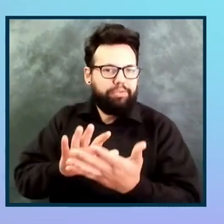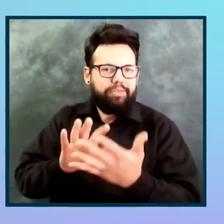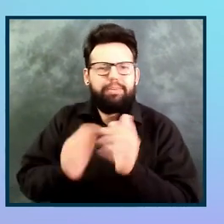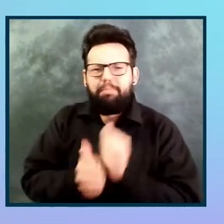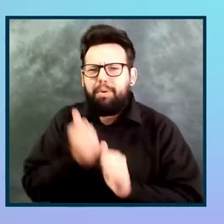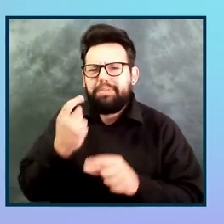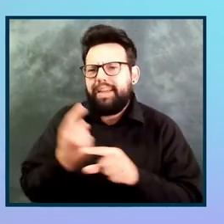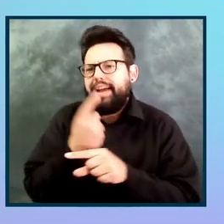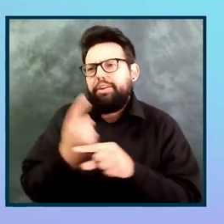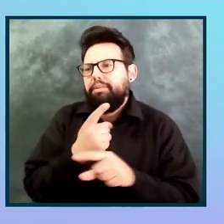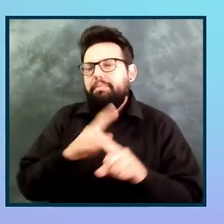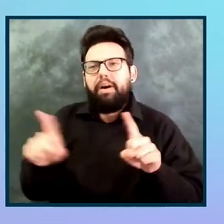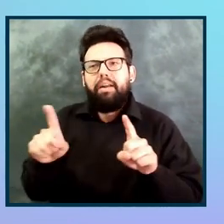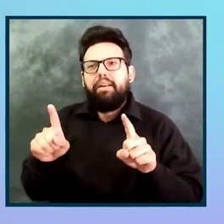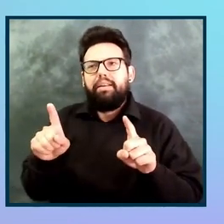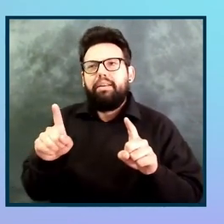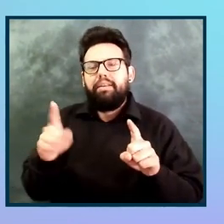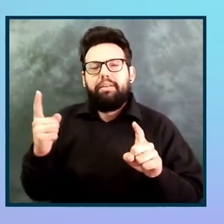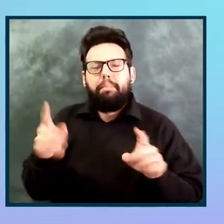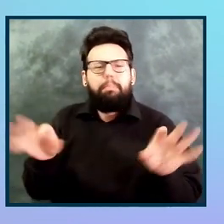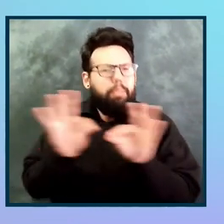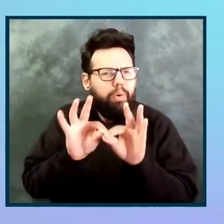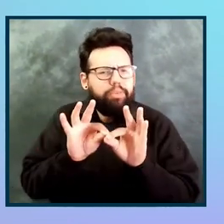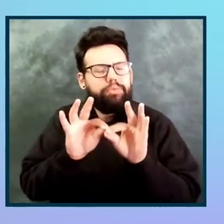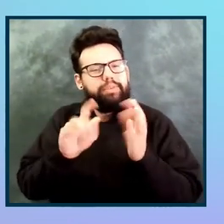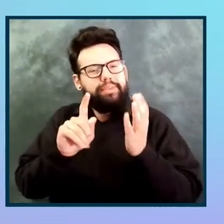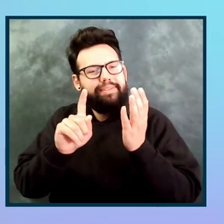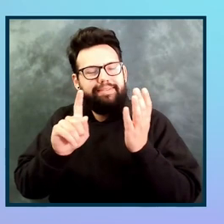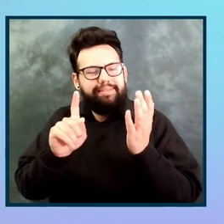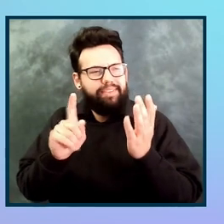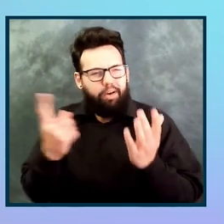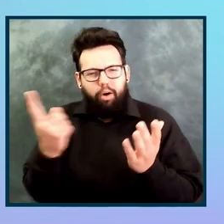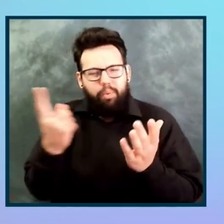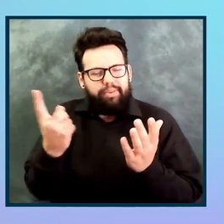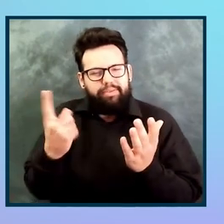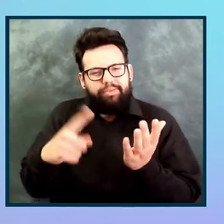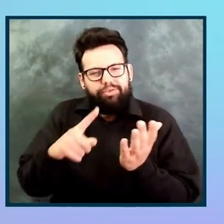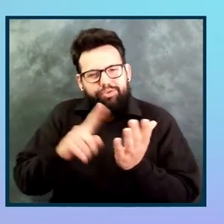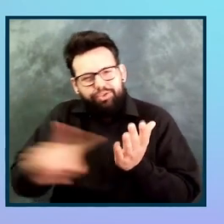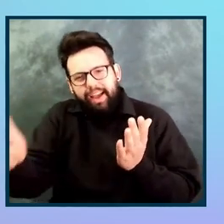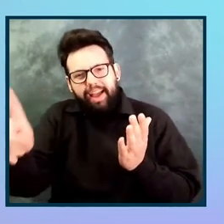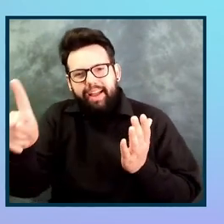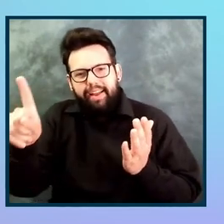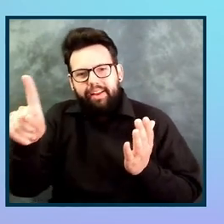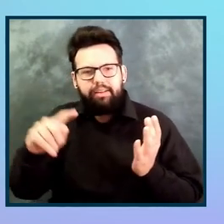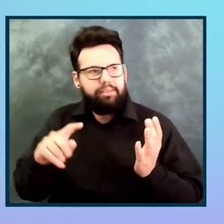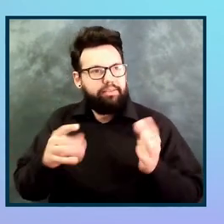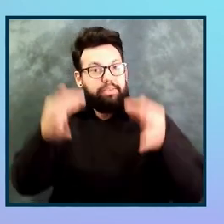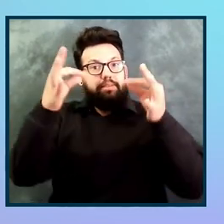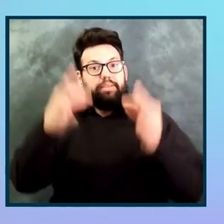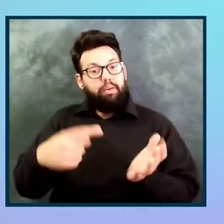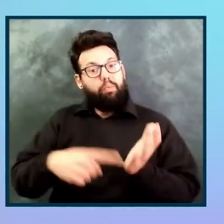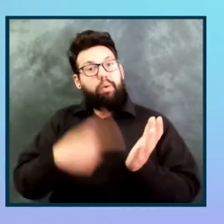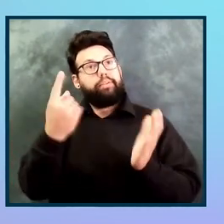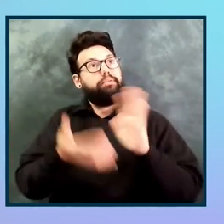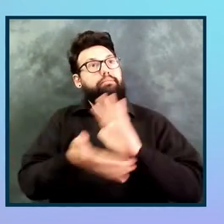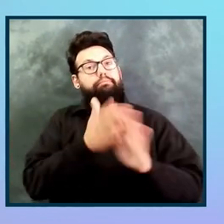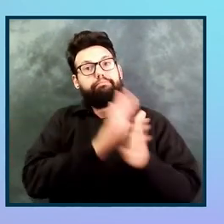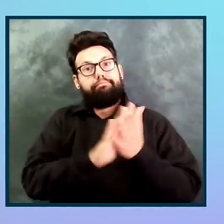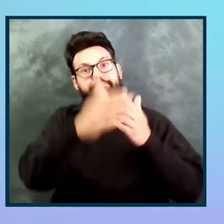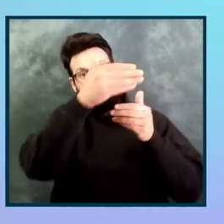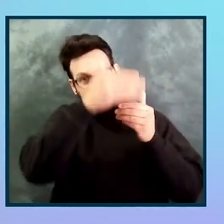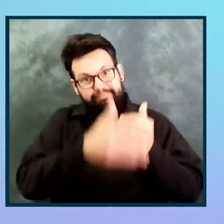every time. That's my opinion, because there's no reason to think that one way to do things is the only way to do things. Additionally,